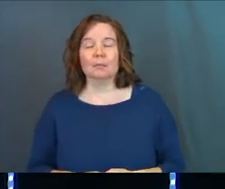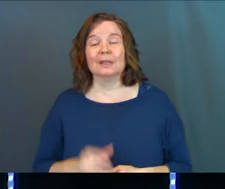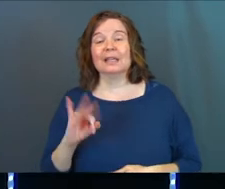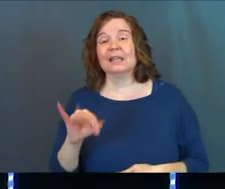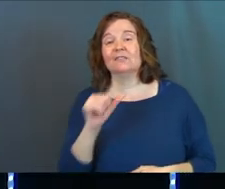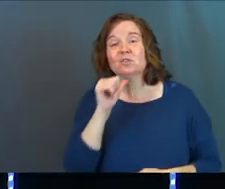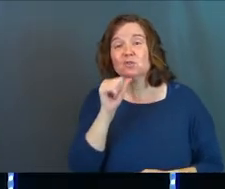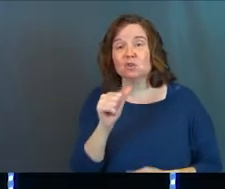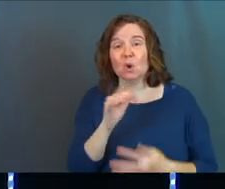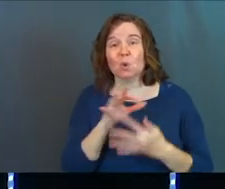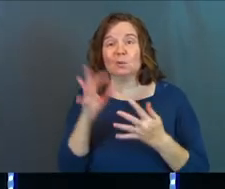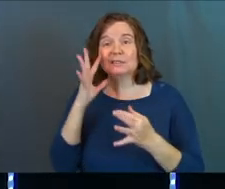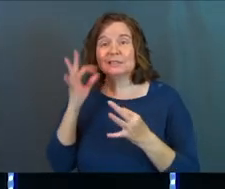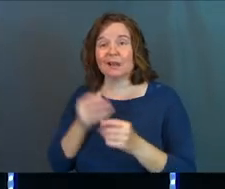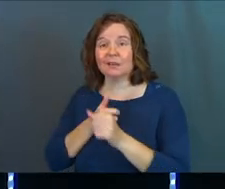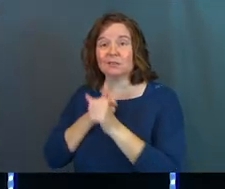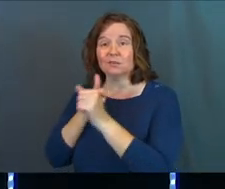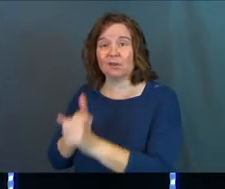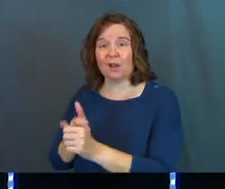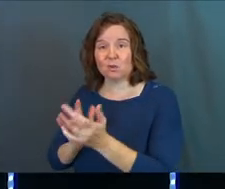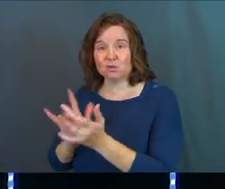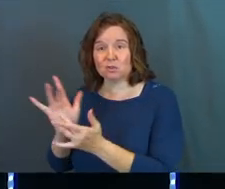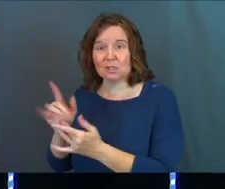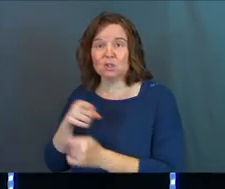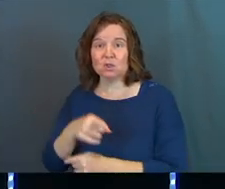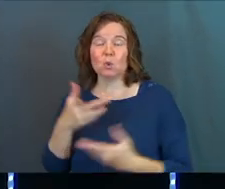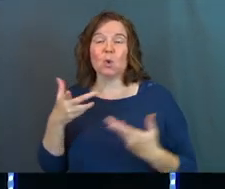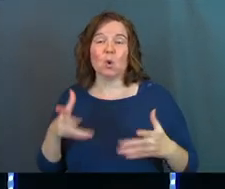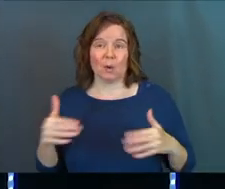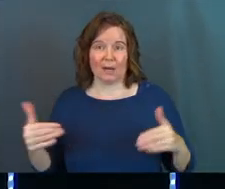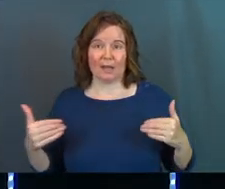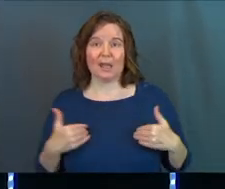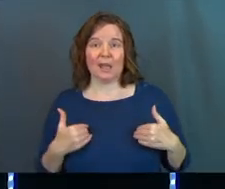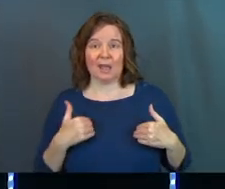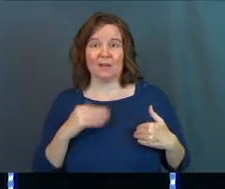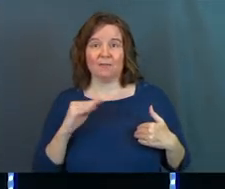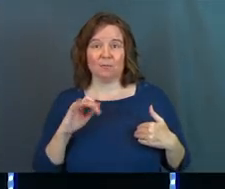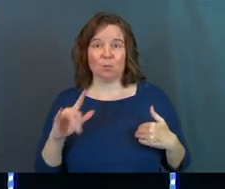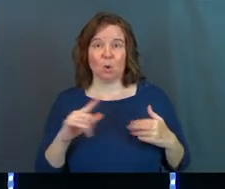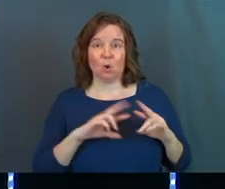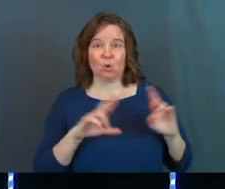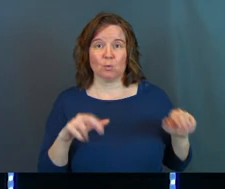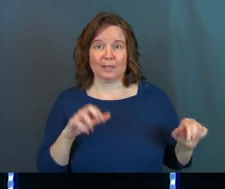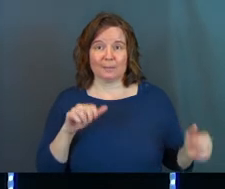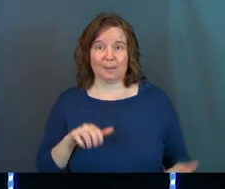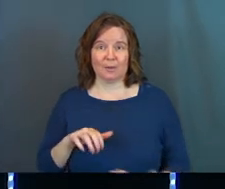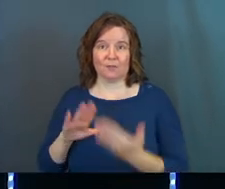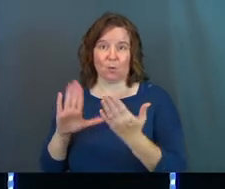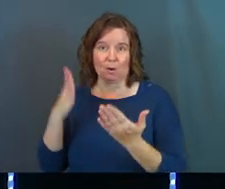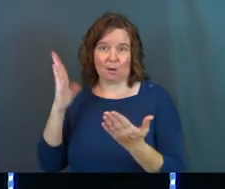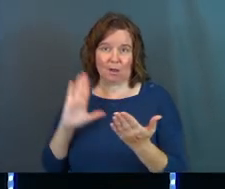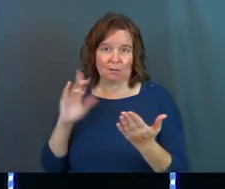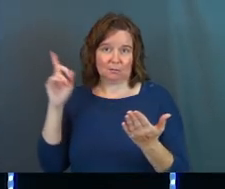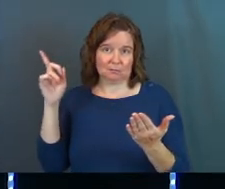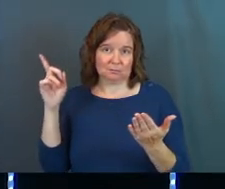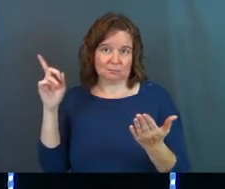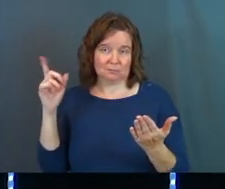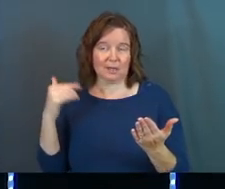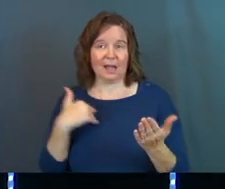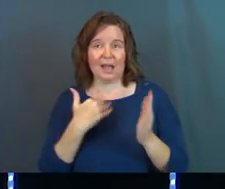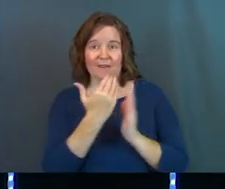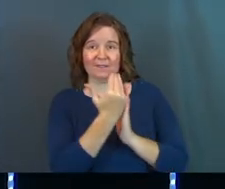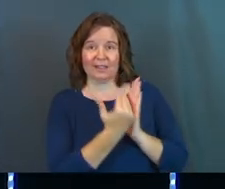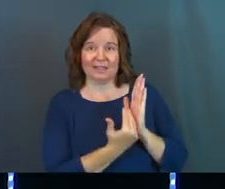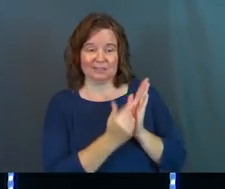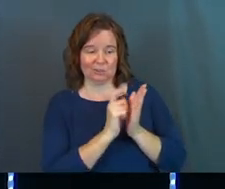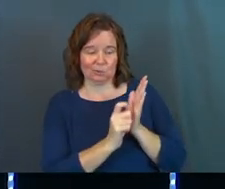If you don't choose Jesus, you already have a moral resume before God. I've got